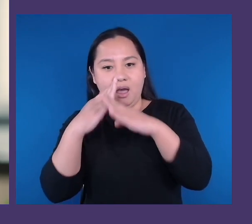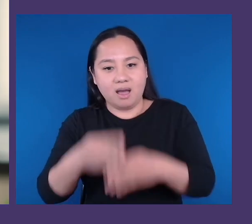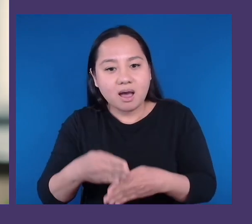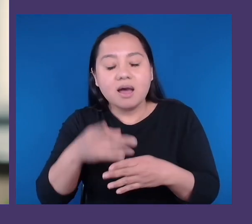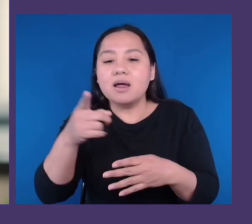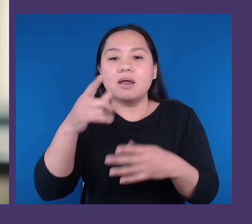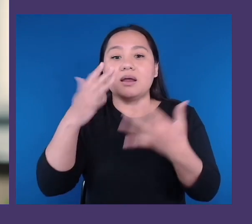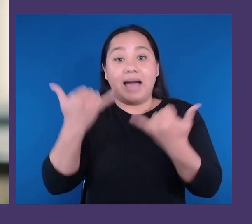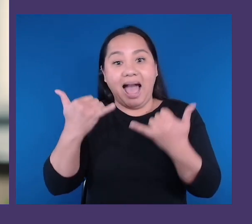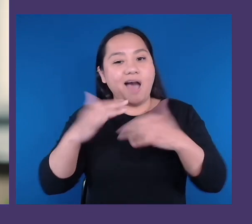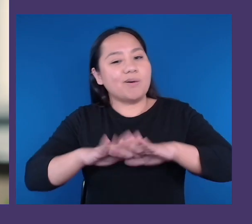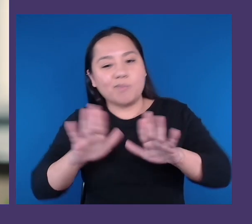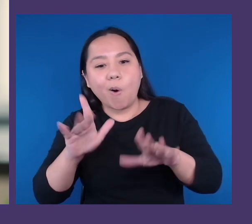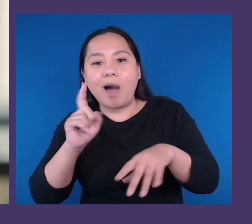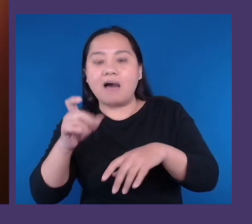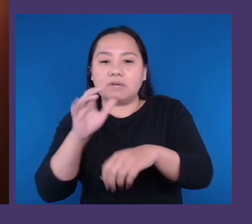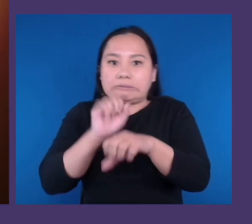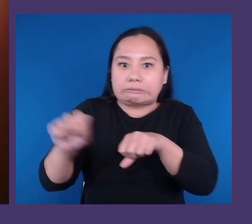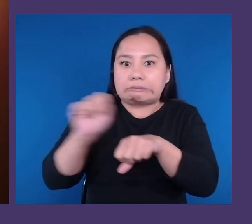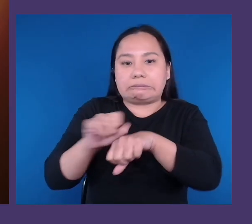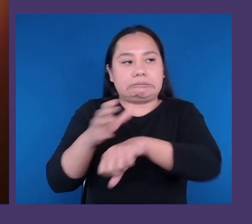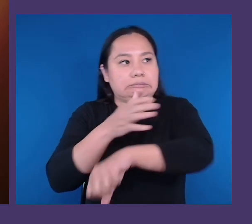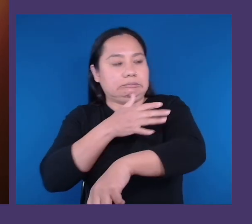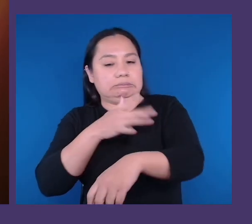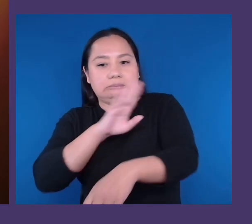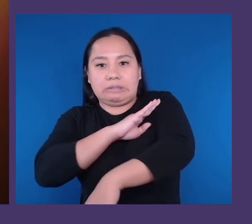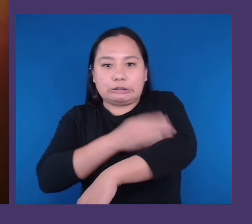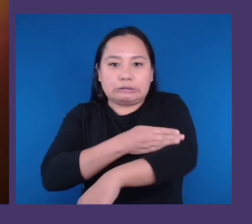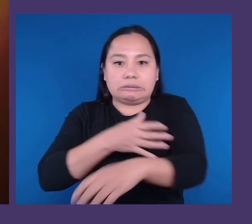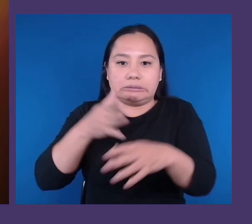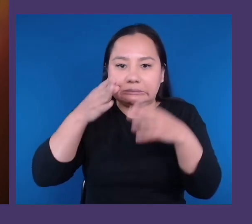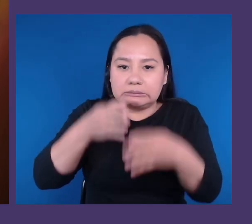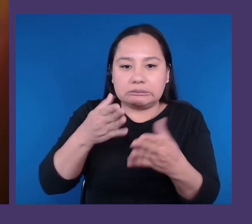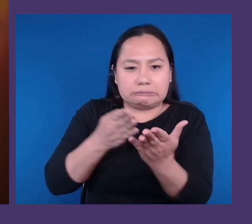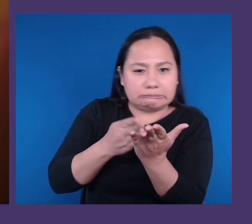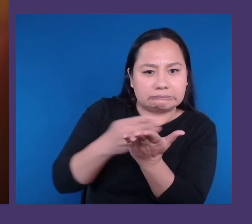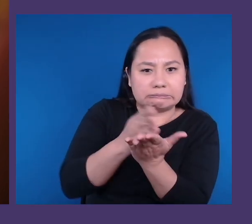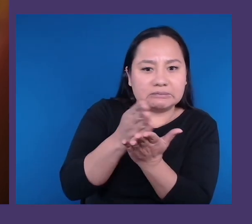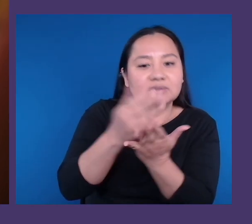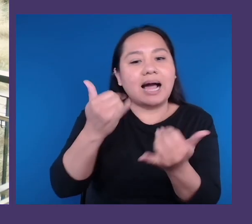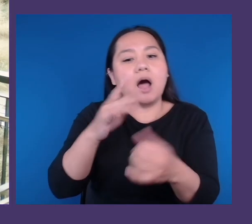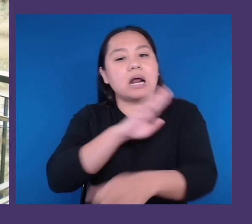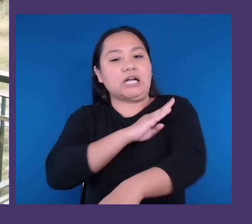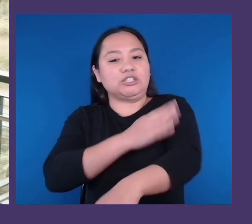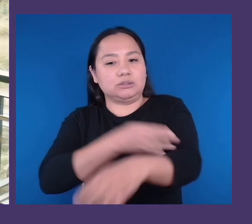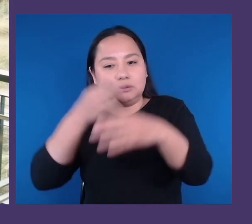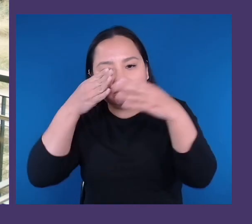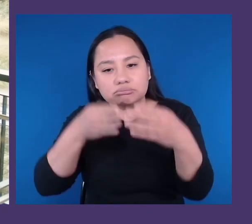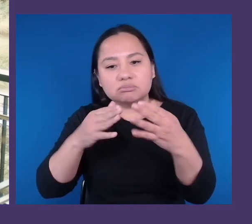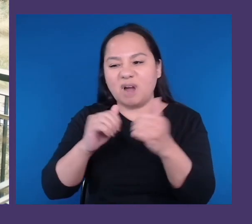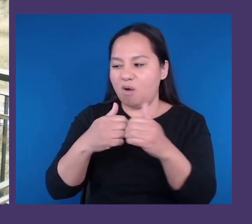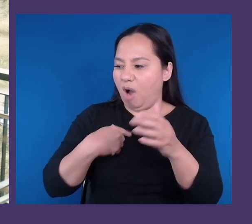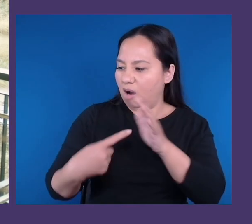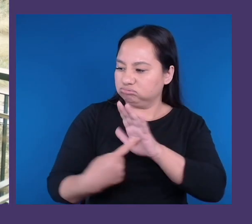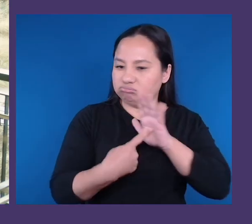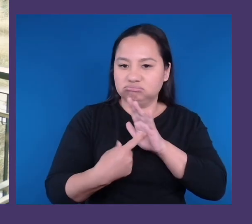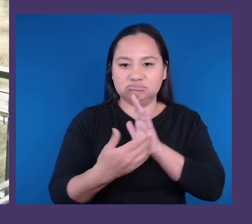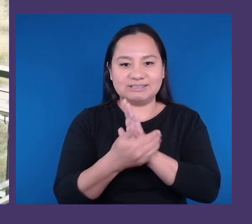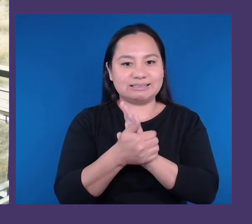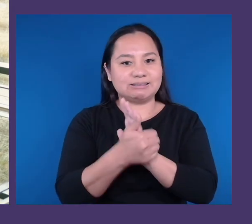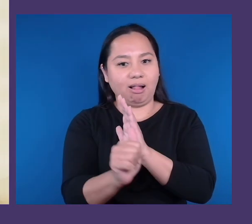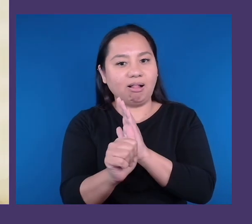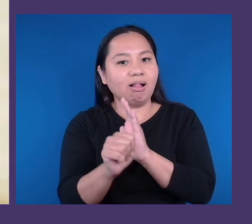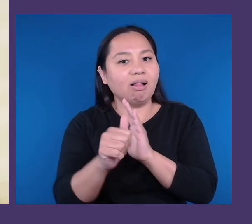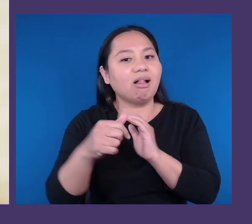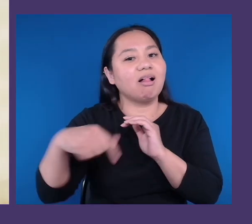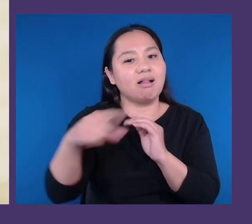You're there spending your energy on, how do I demonstrate the skills that they want to see? There was interview prep, practice,